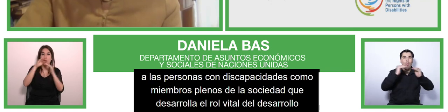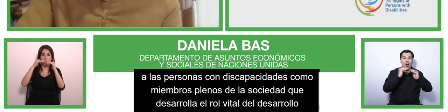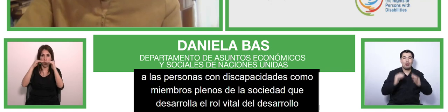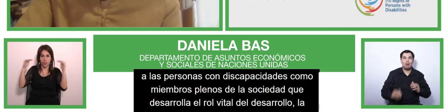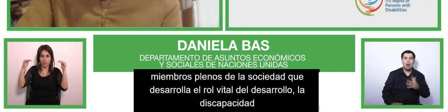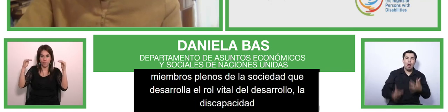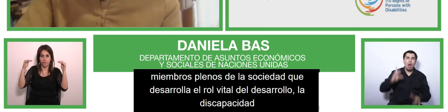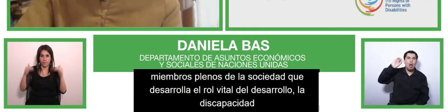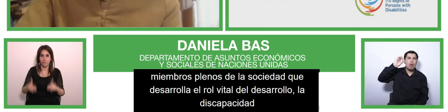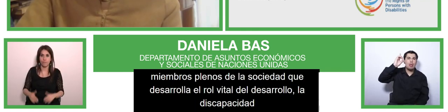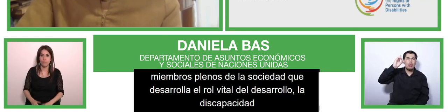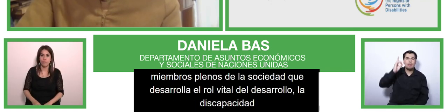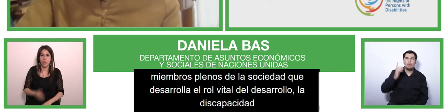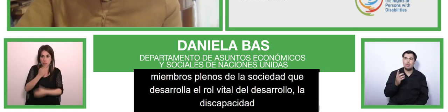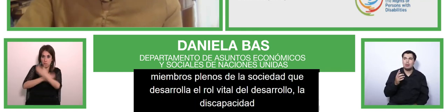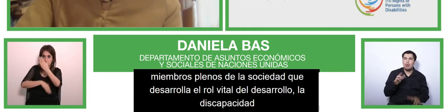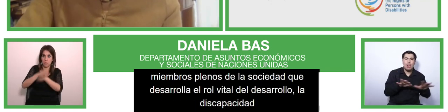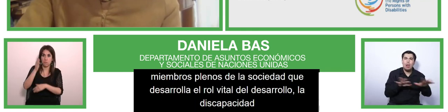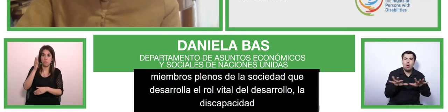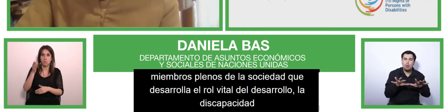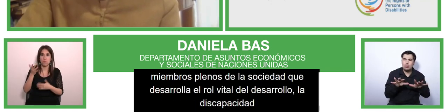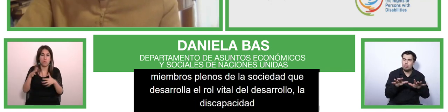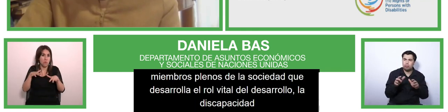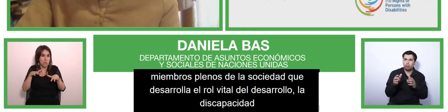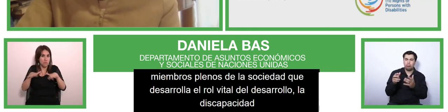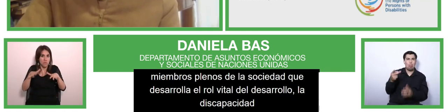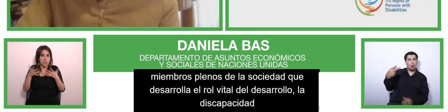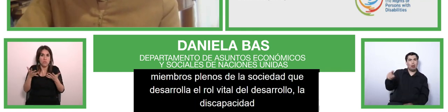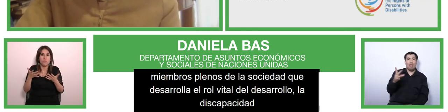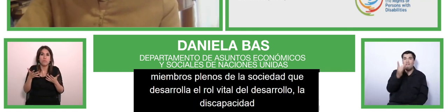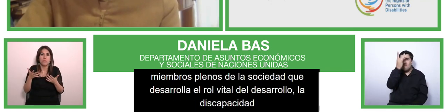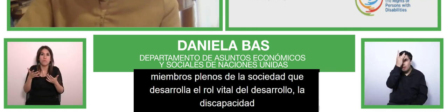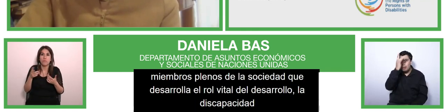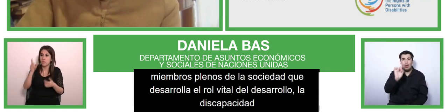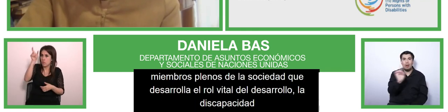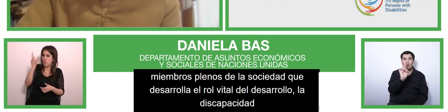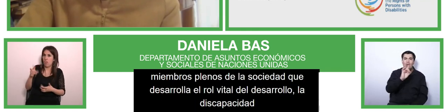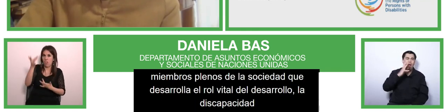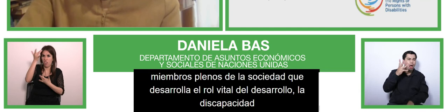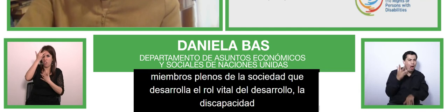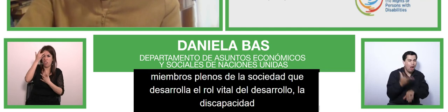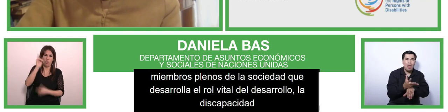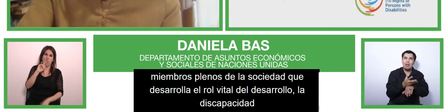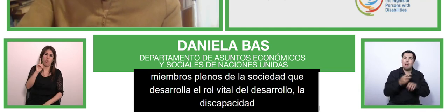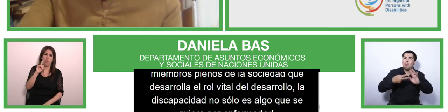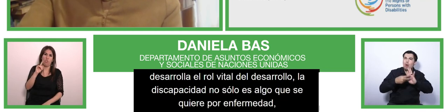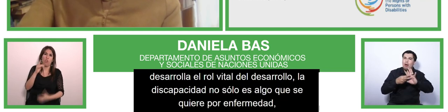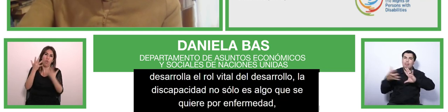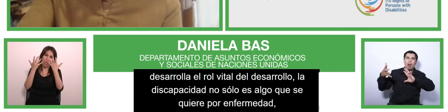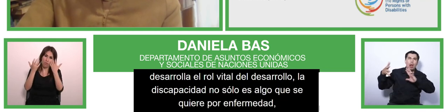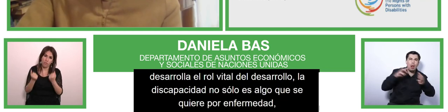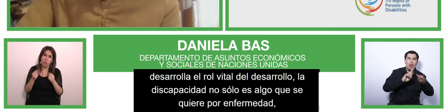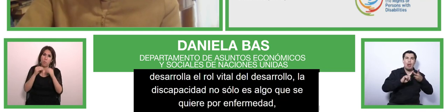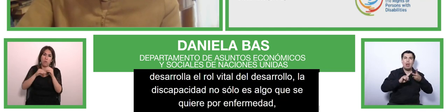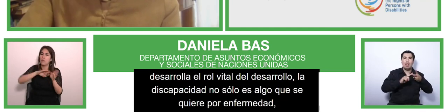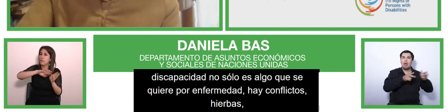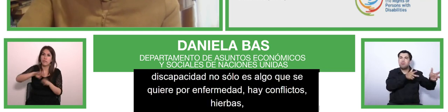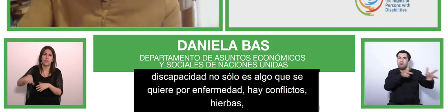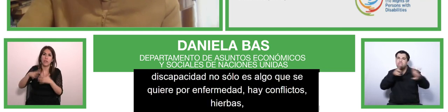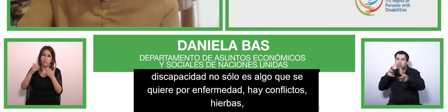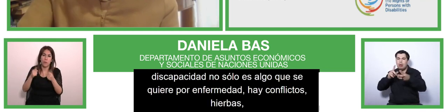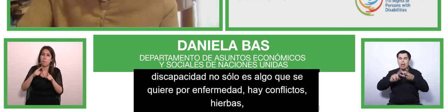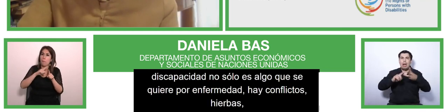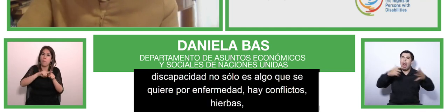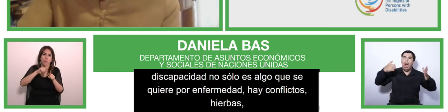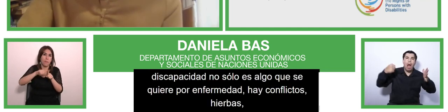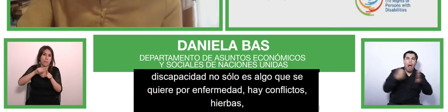sickness. There are conflicts and wars and natural disasters and accidents while we're working or car